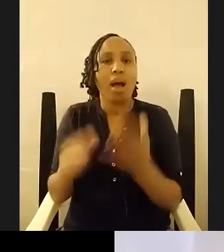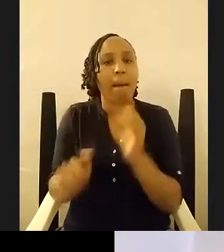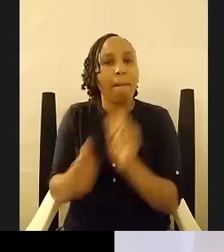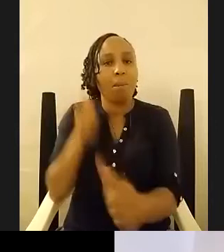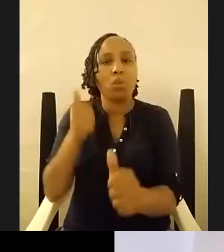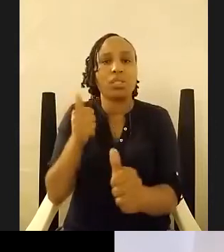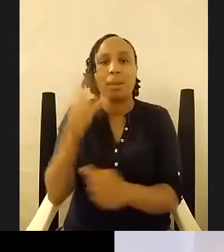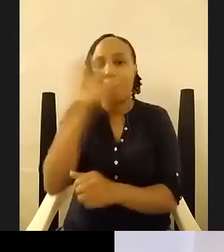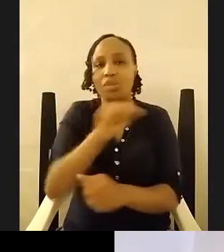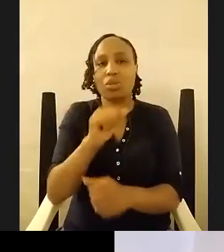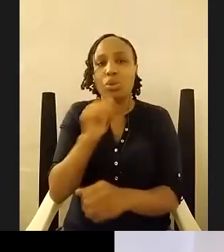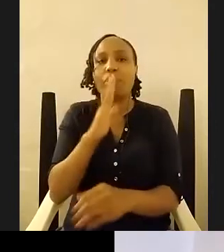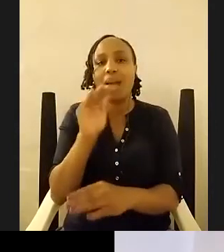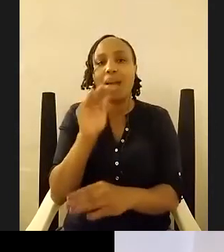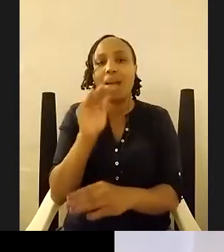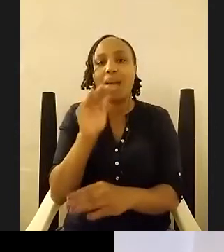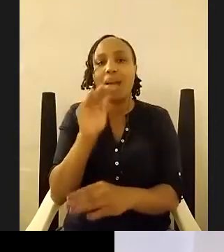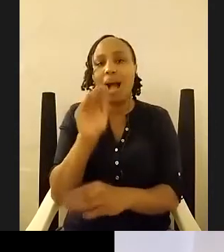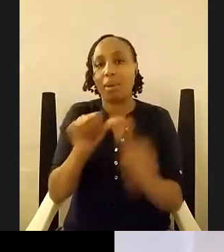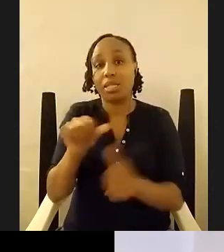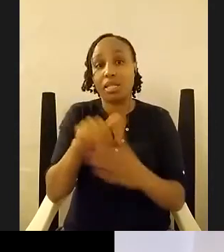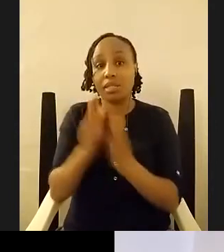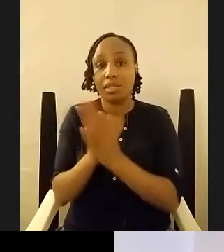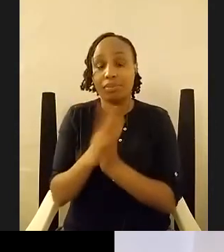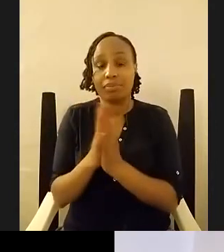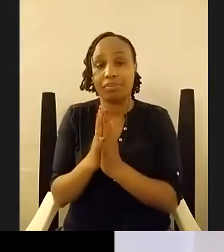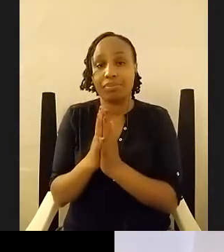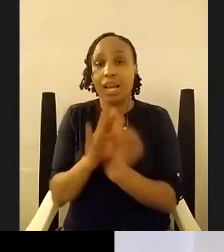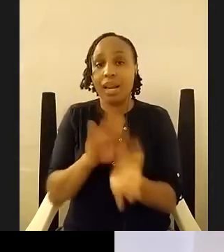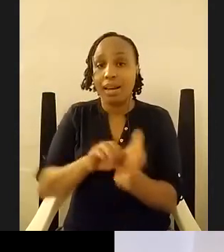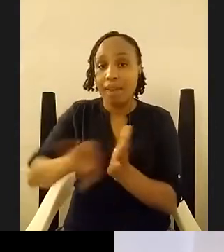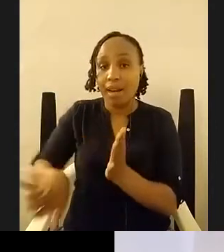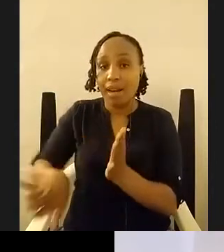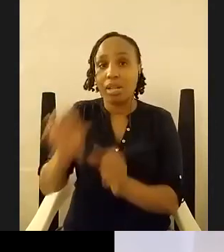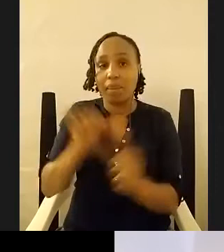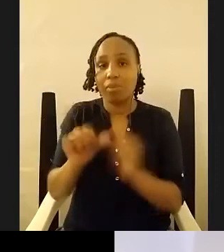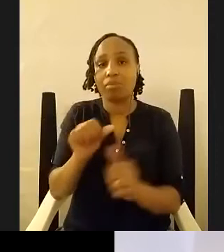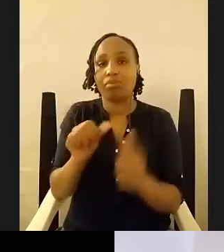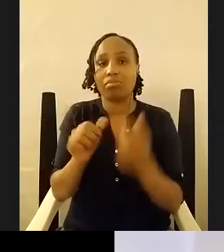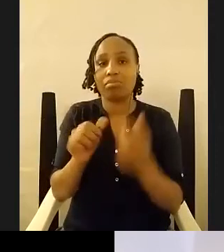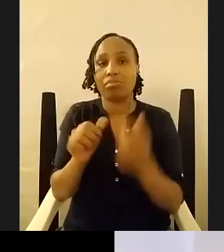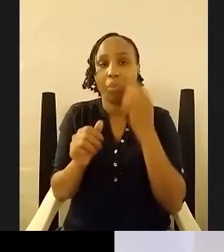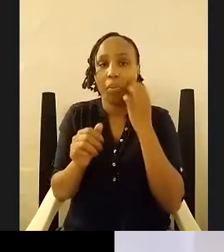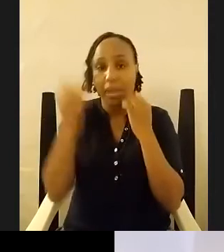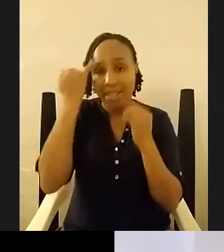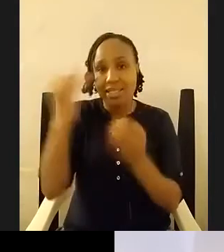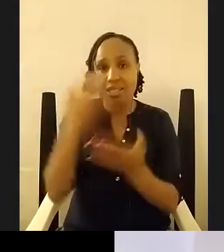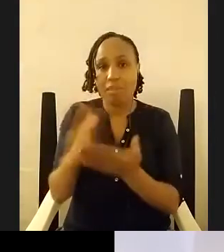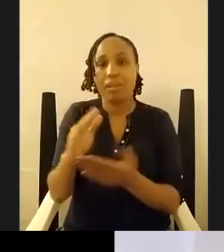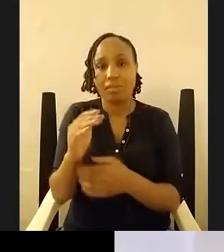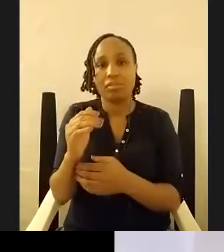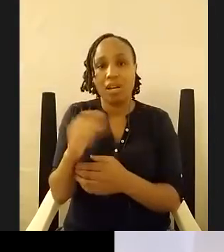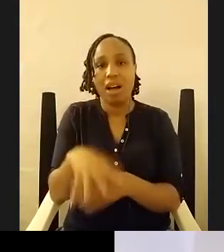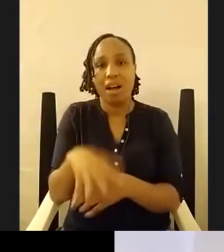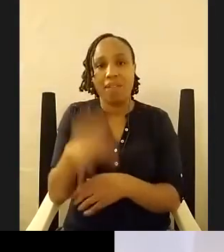less about the autobiography and more about the imaginative part because i find that's like where the awesome stuff happens i mean